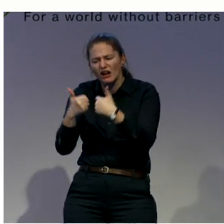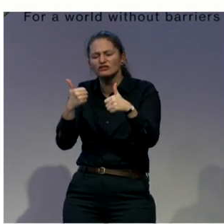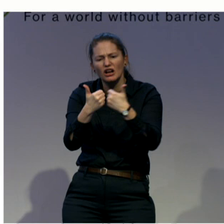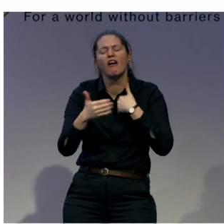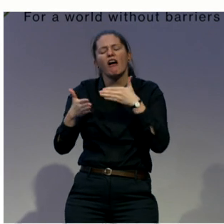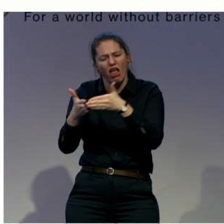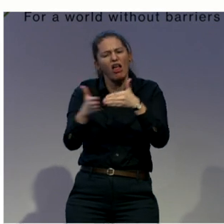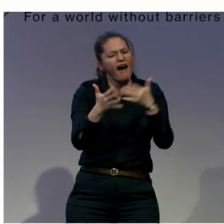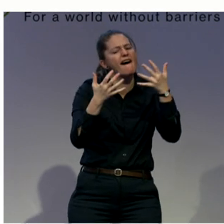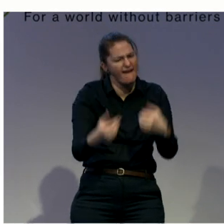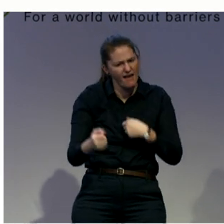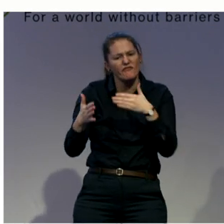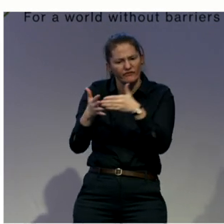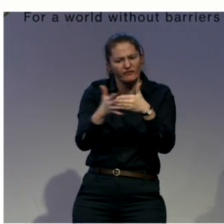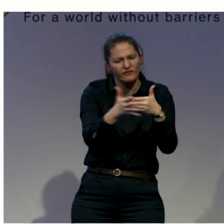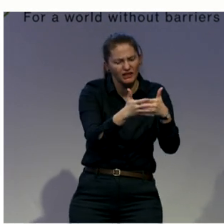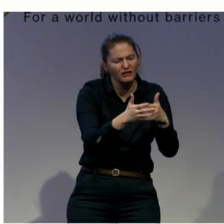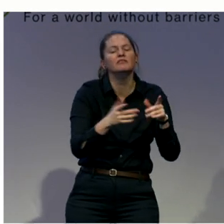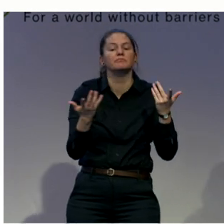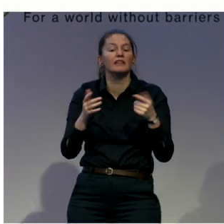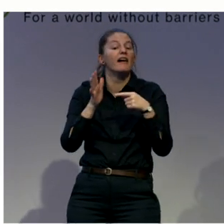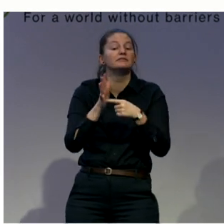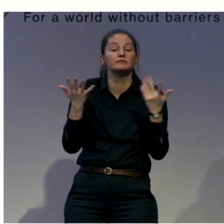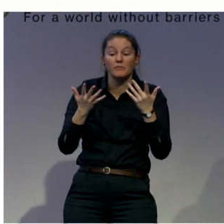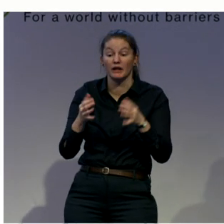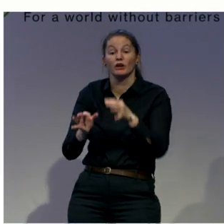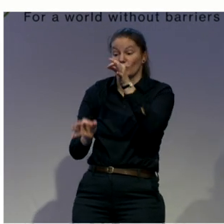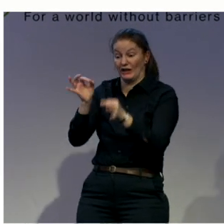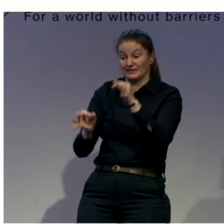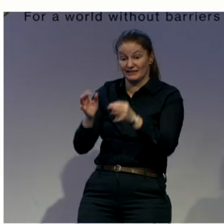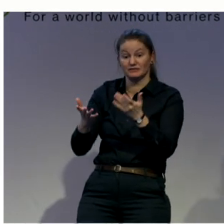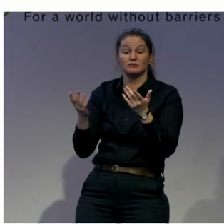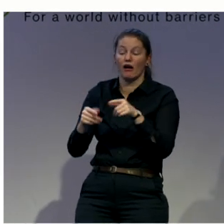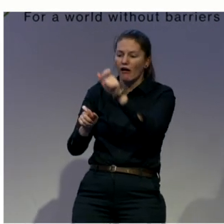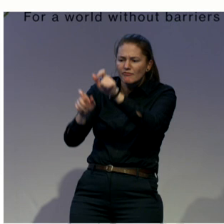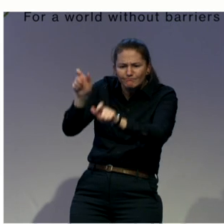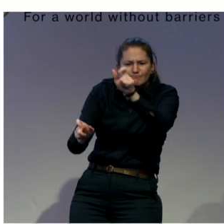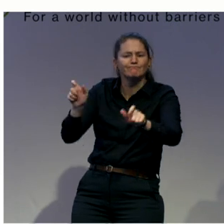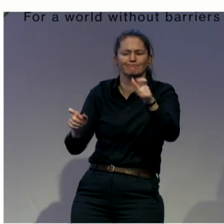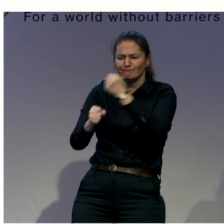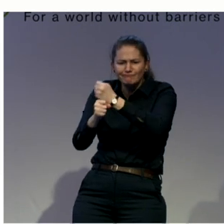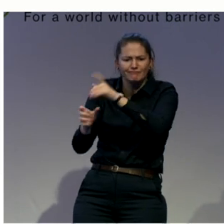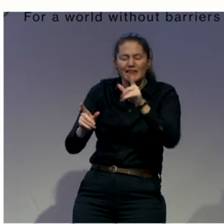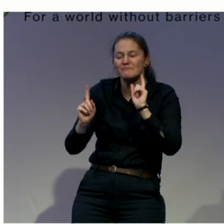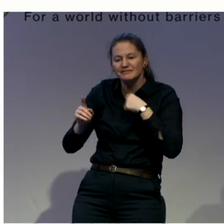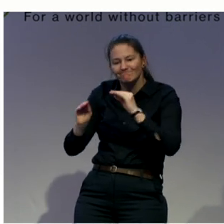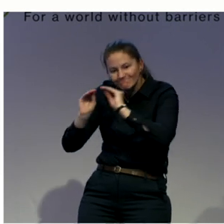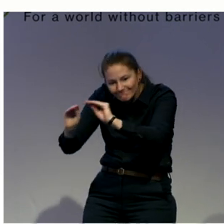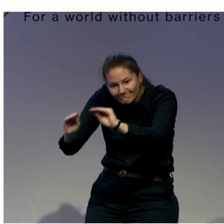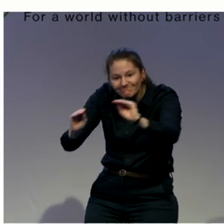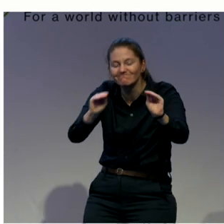the new standards of the criminal procedure. That's been a headache, of course,